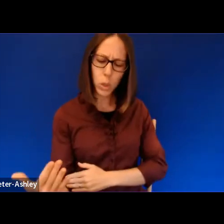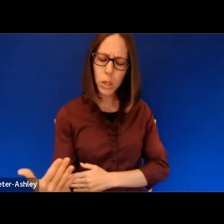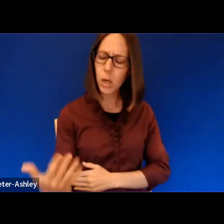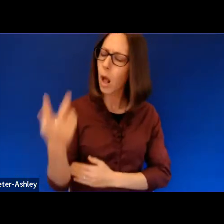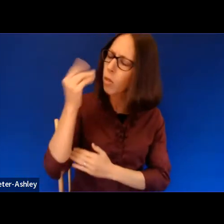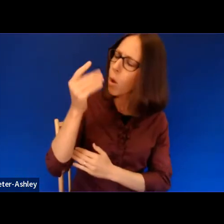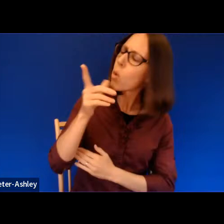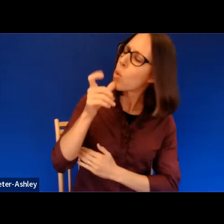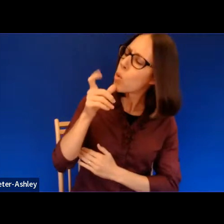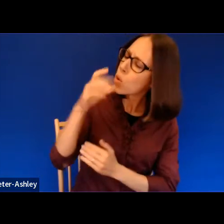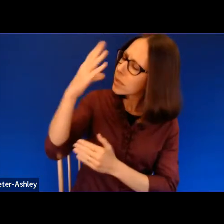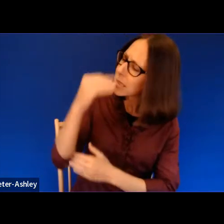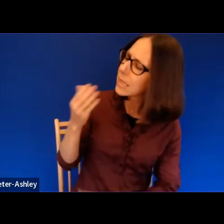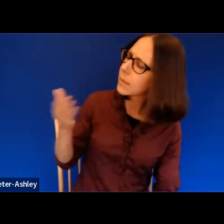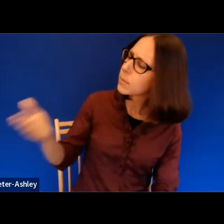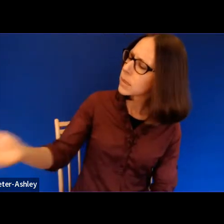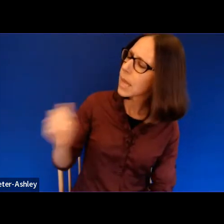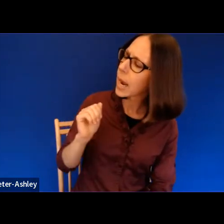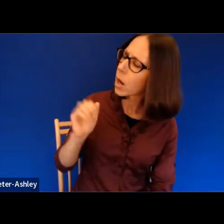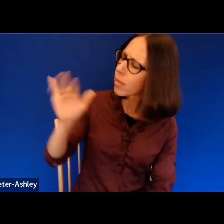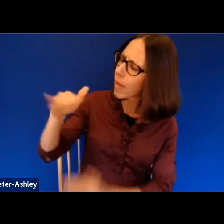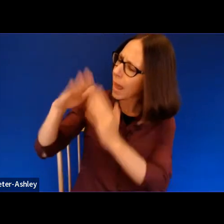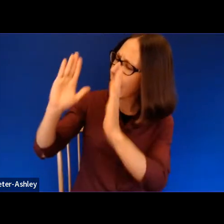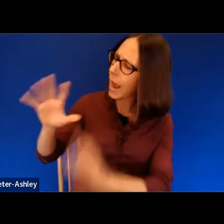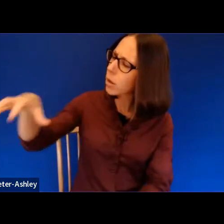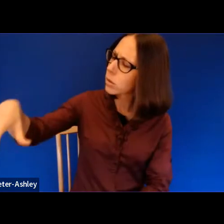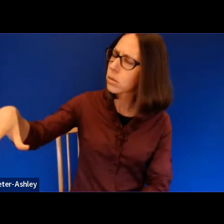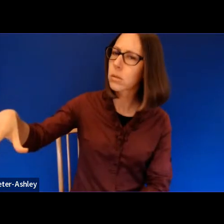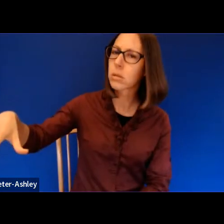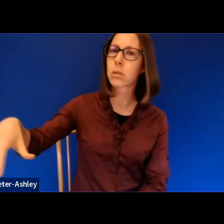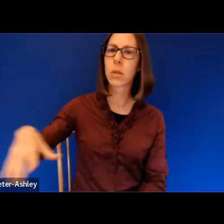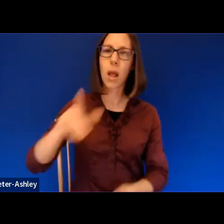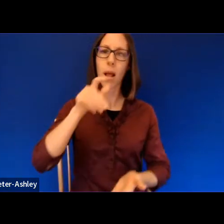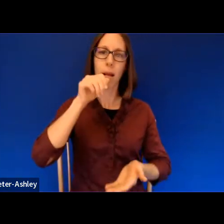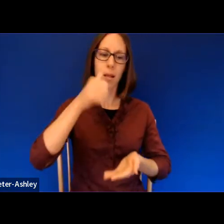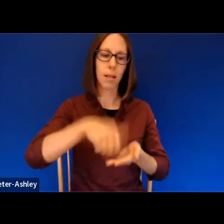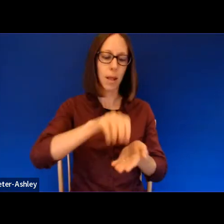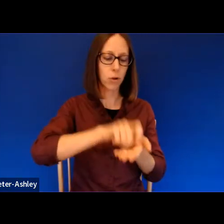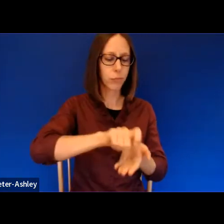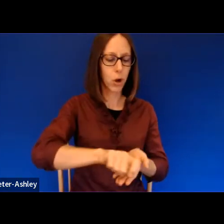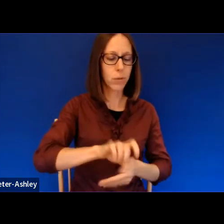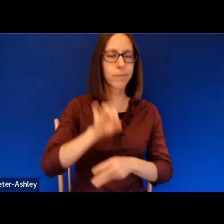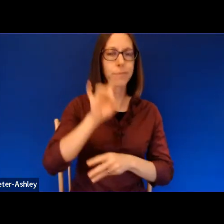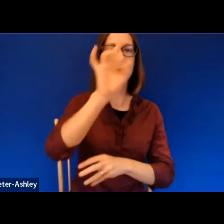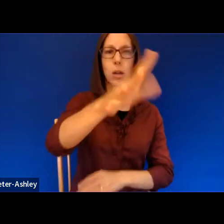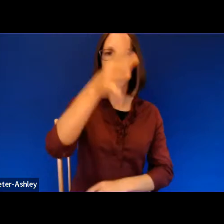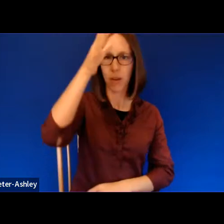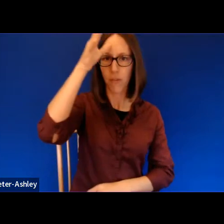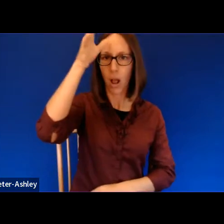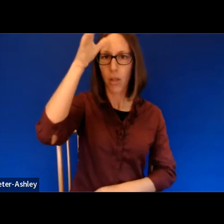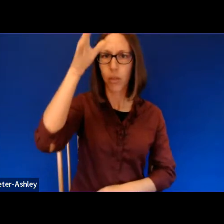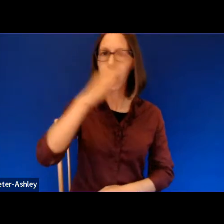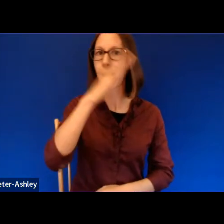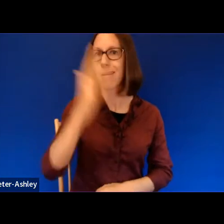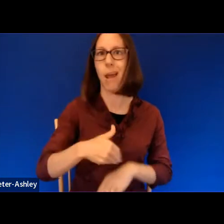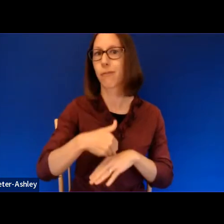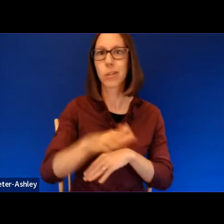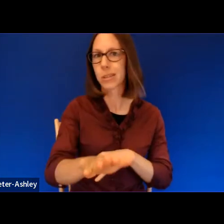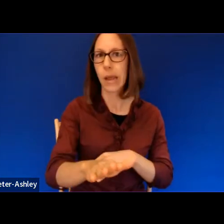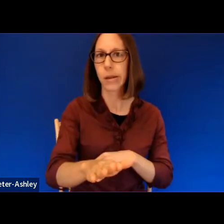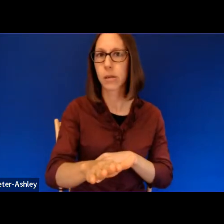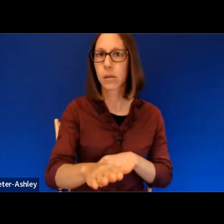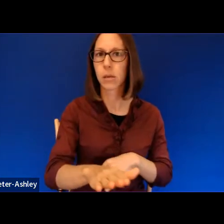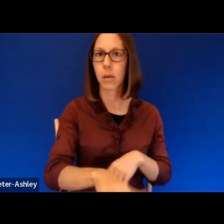And wrote letters I later forgot I sent my father. Now fine, buoyed up among the untidy tide